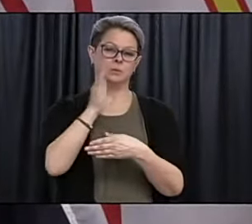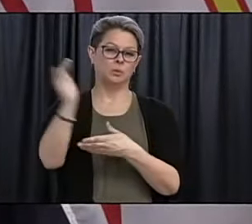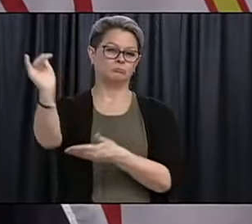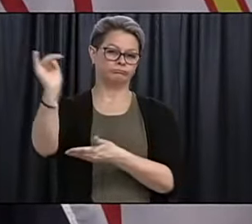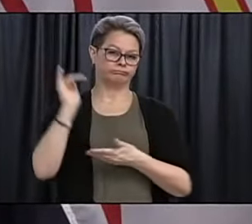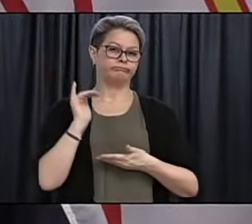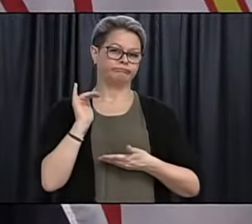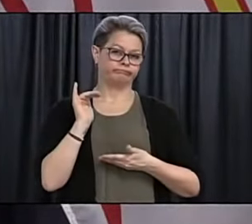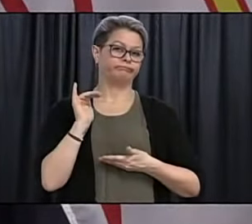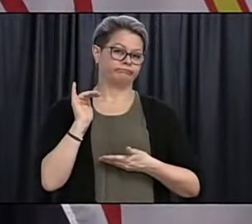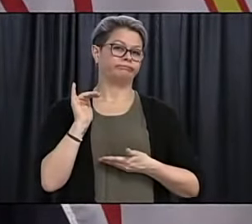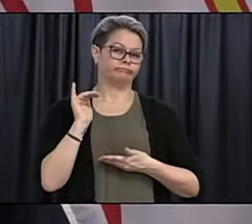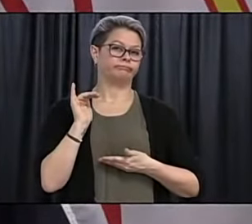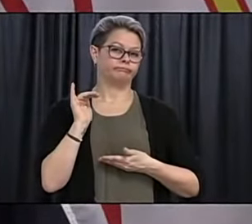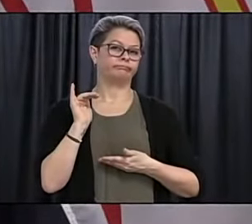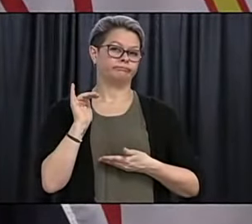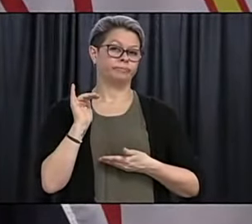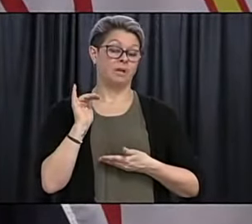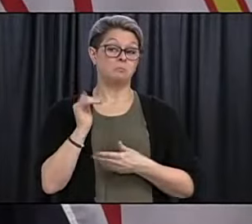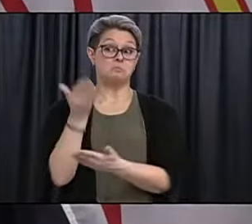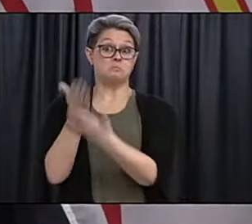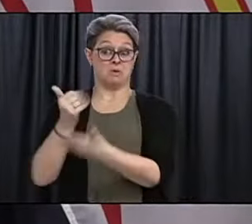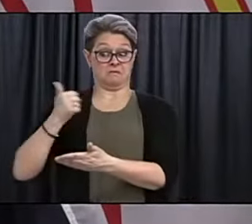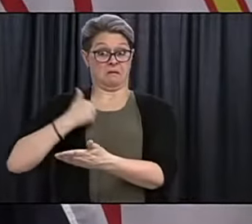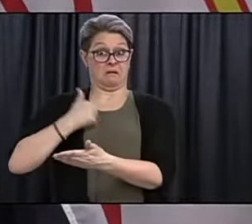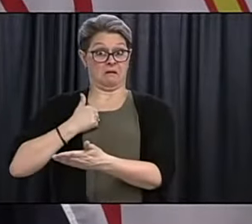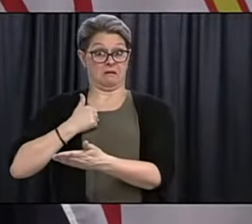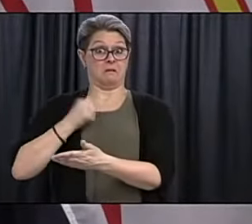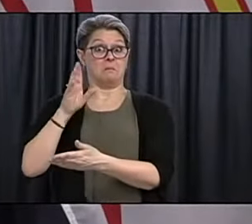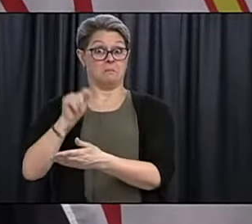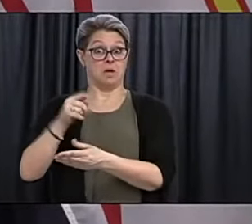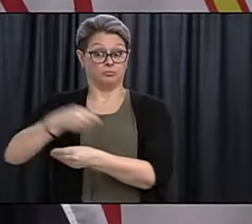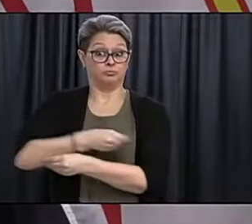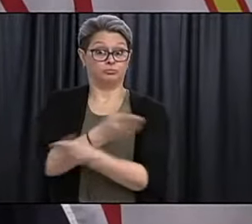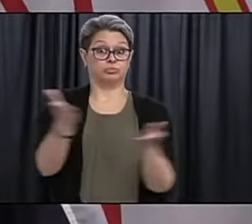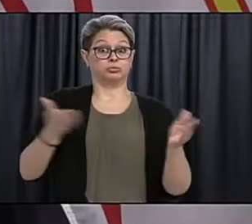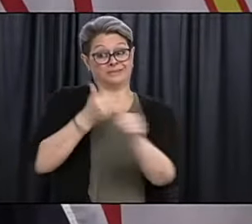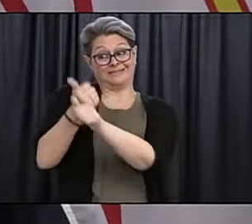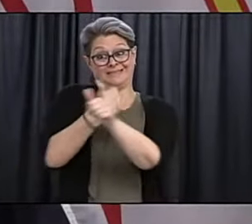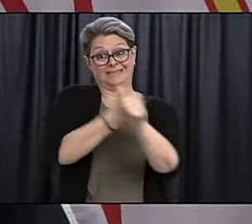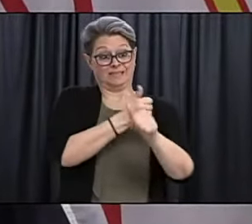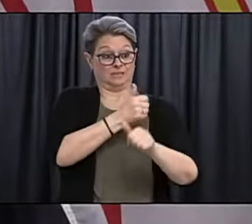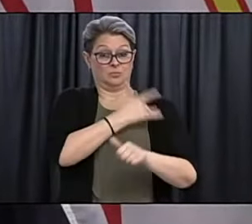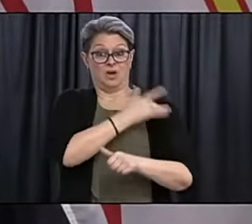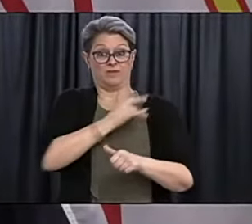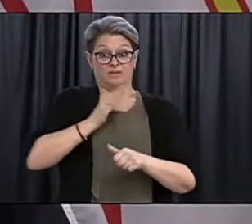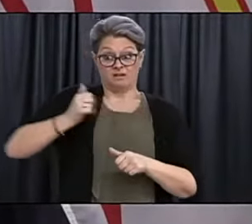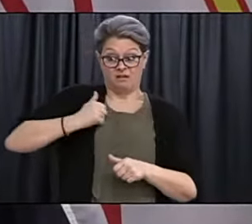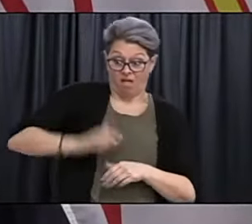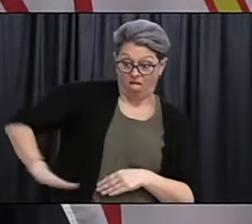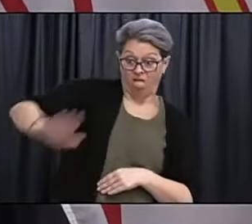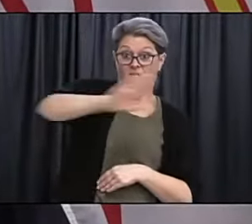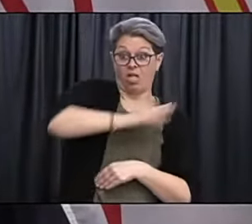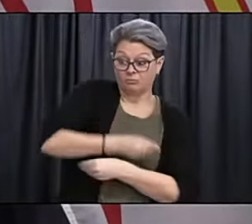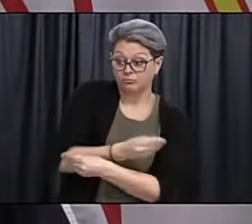some doses. There are, the doses have arrived in Canada, but they haven't been distributed to the provinces as of yet.